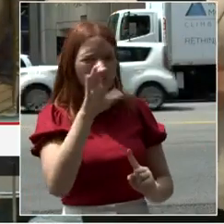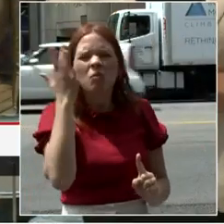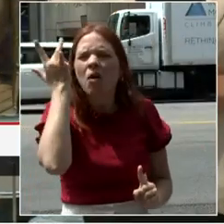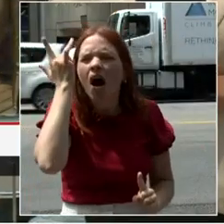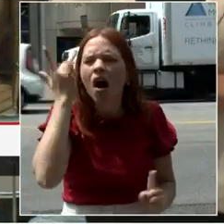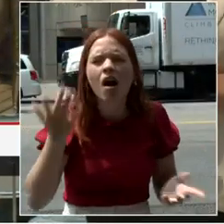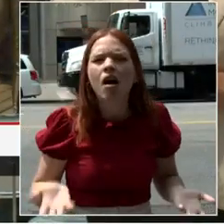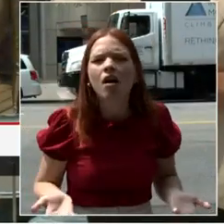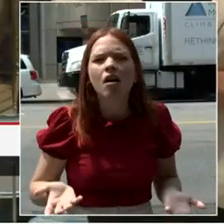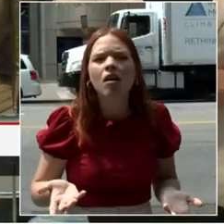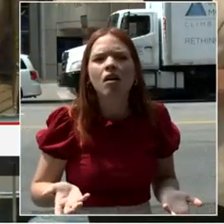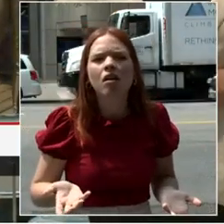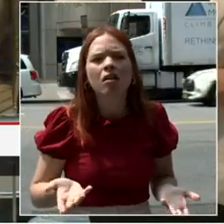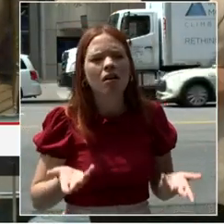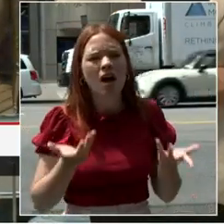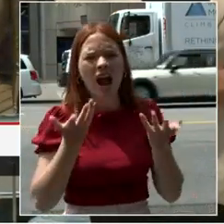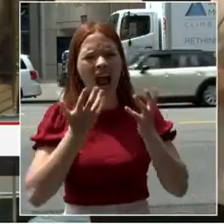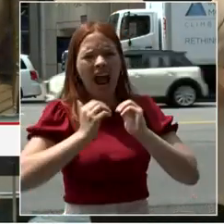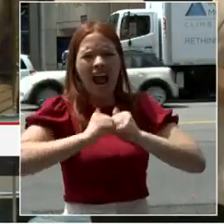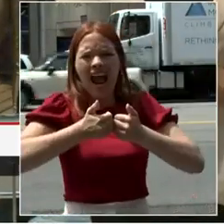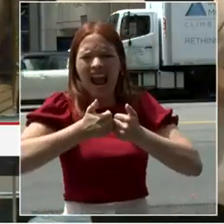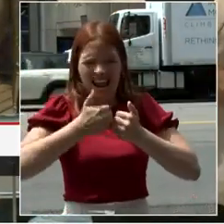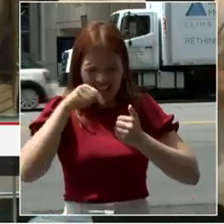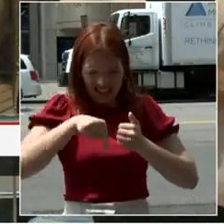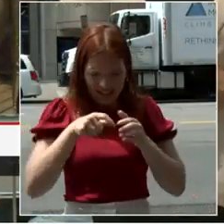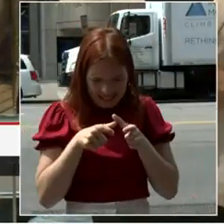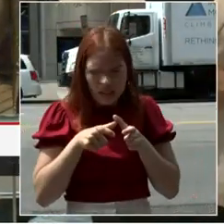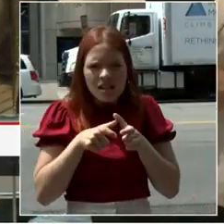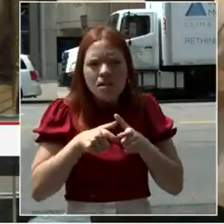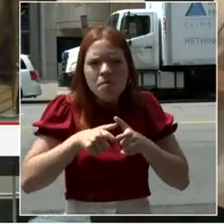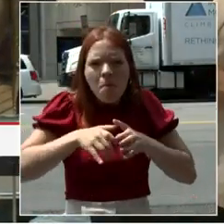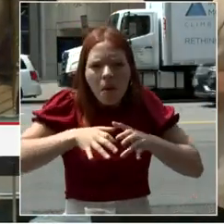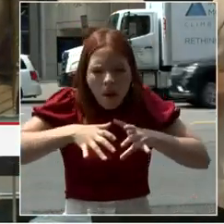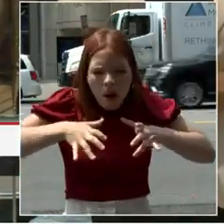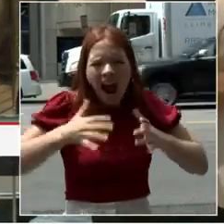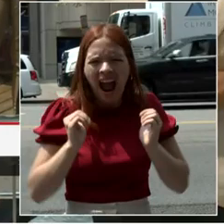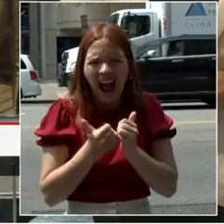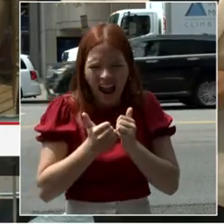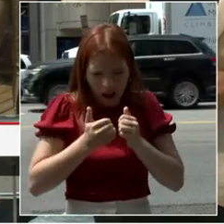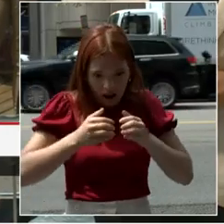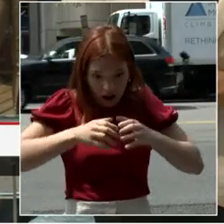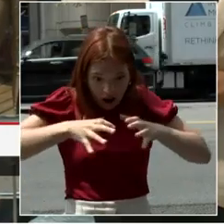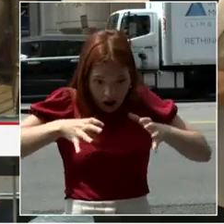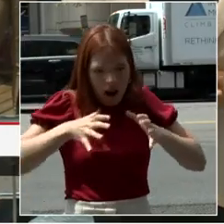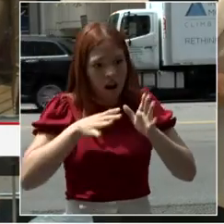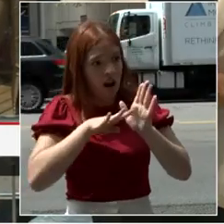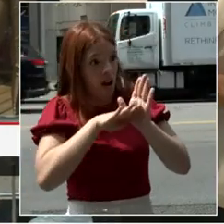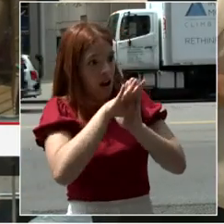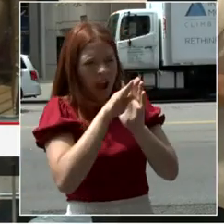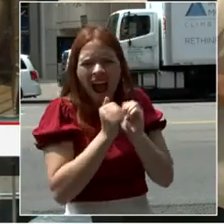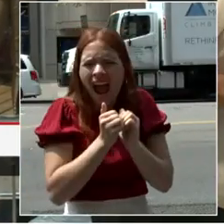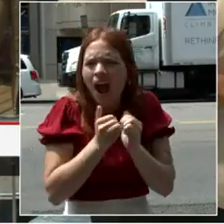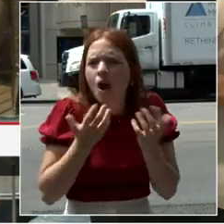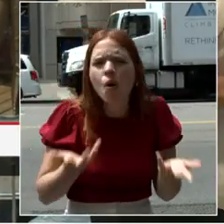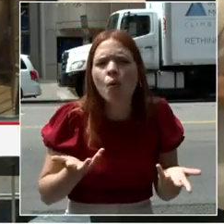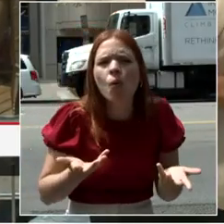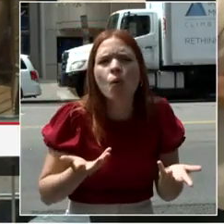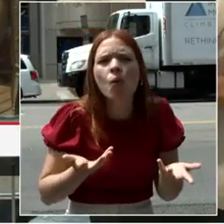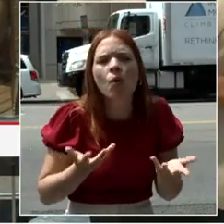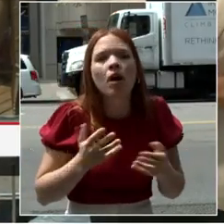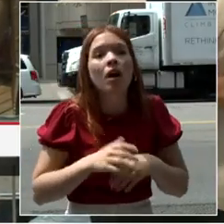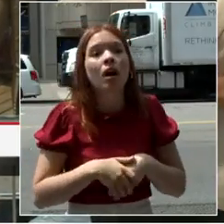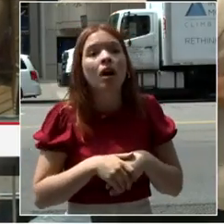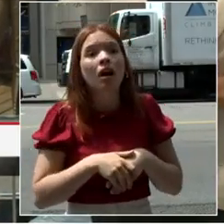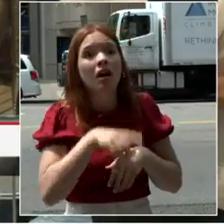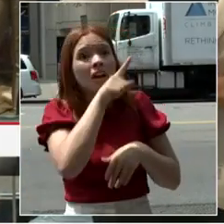grow it? Is there a way we can develop that vision? And then what do we think the impacts of universities would be